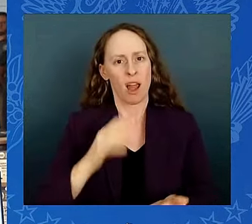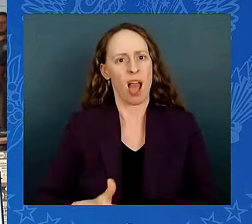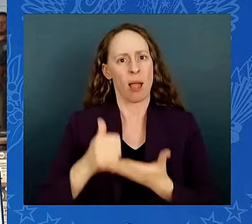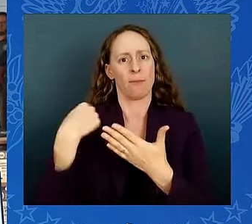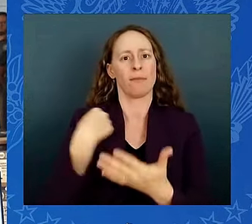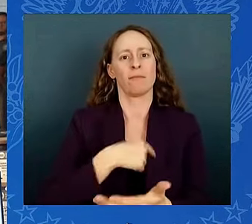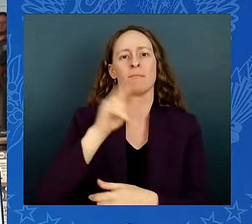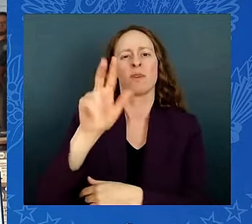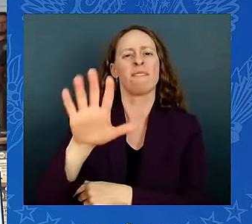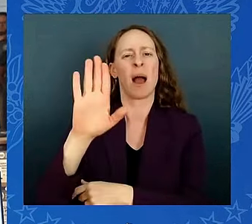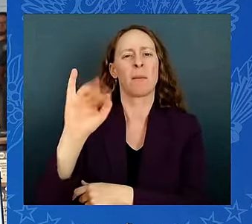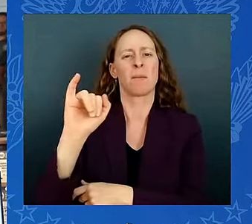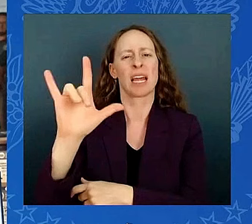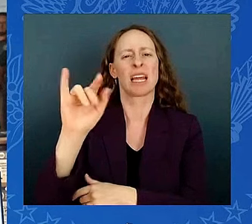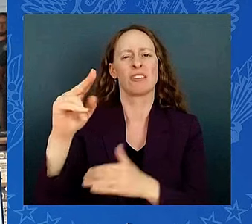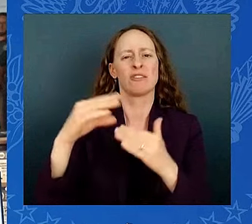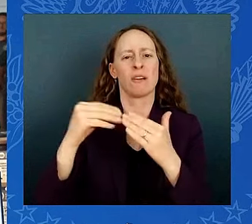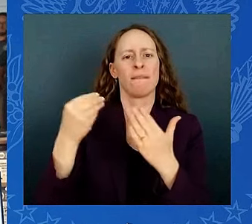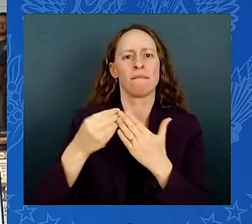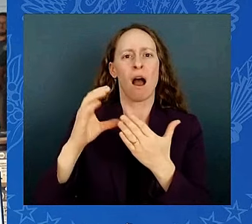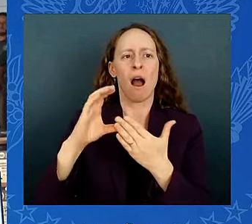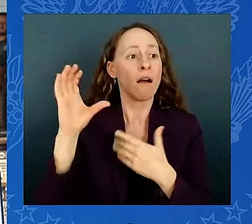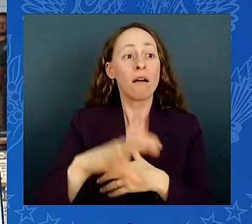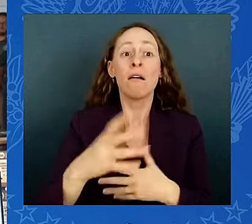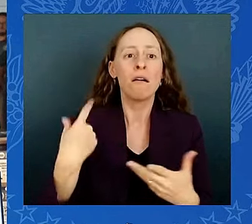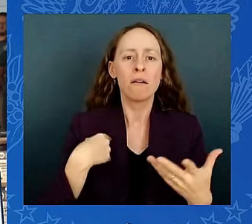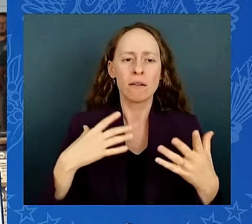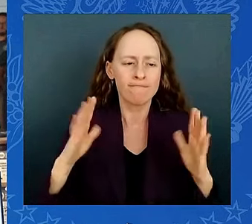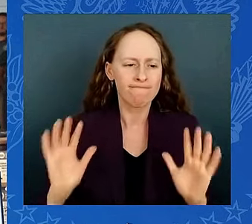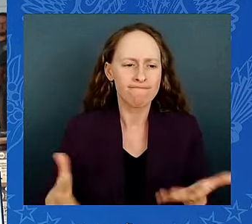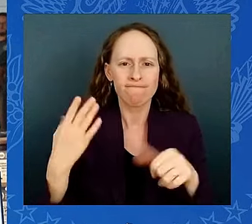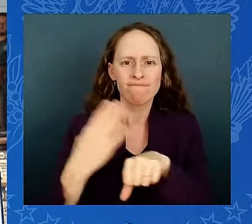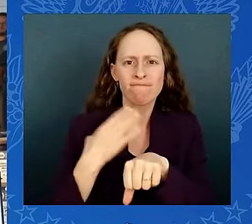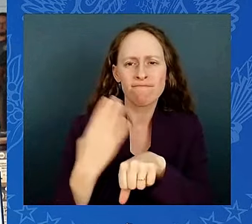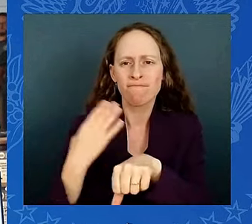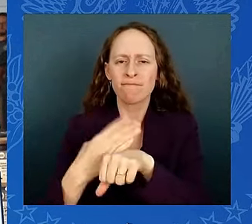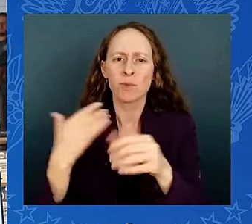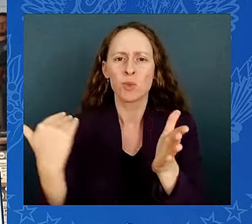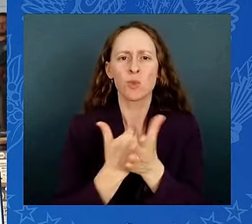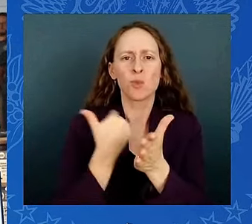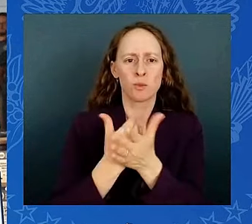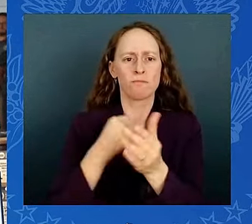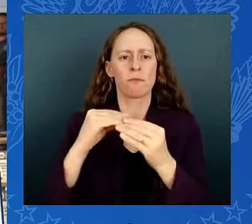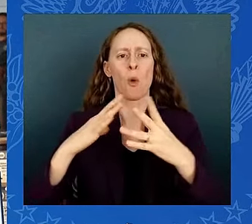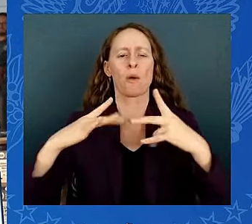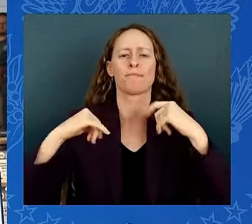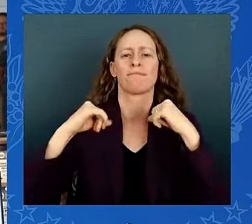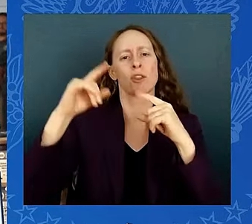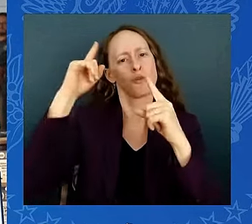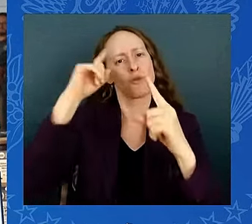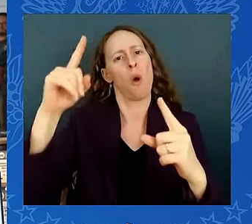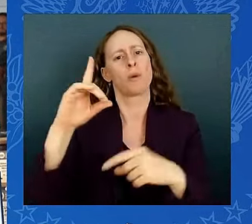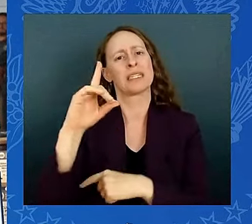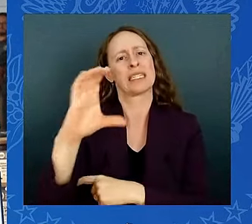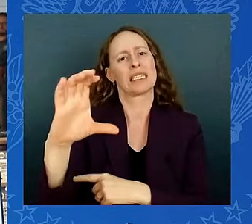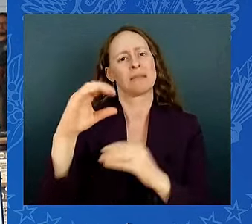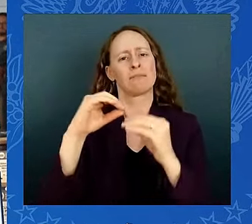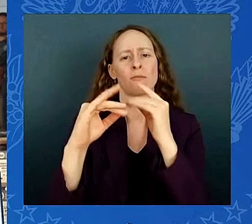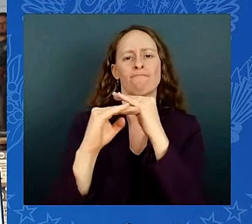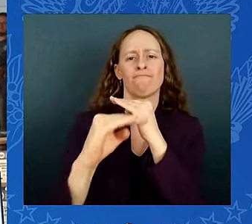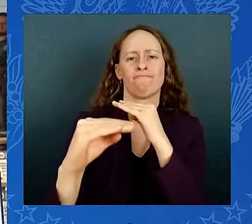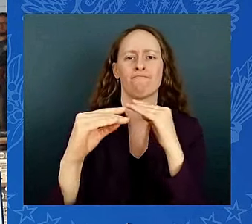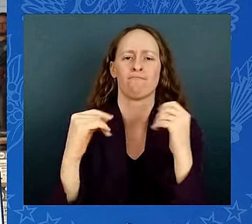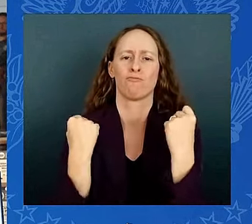resilient. We know that this is the hard work of government. The quality of our